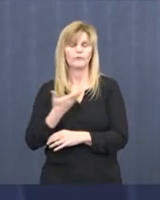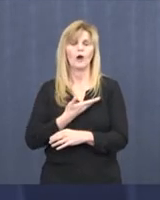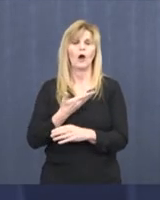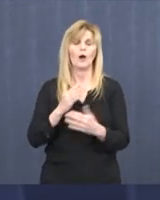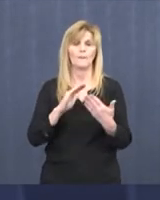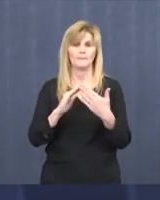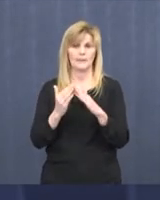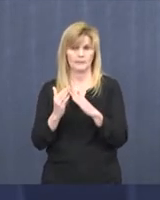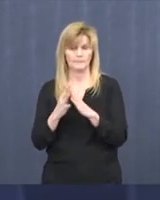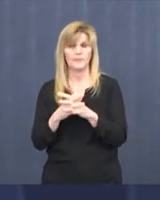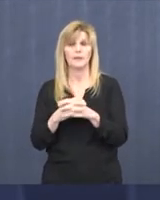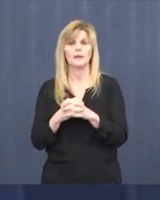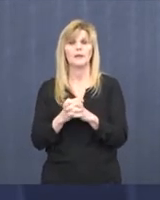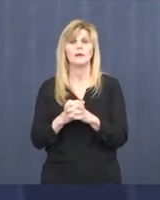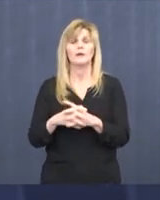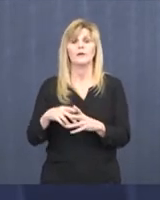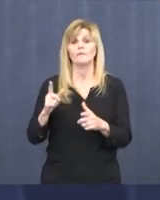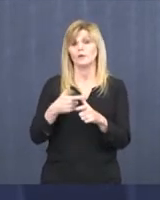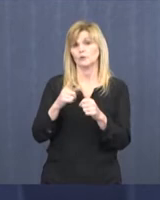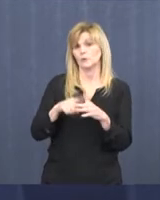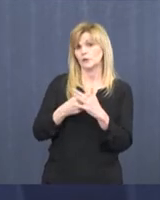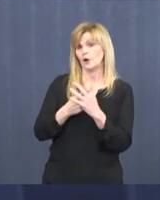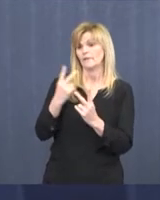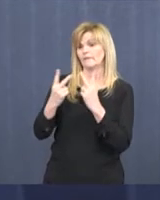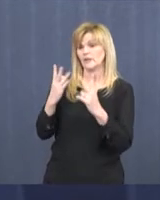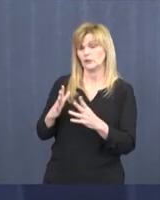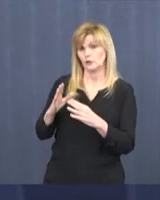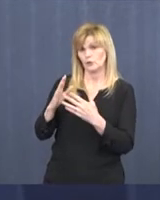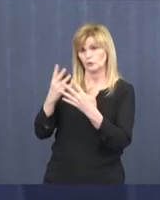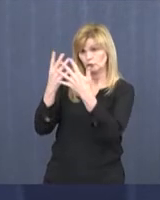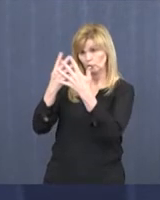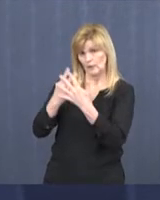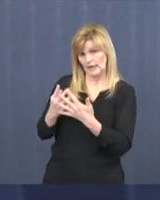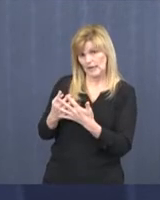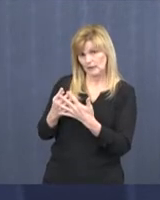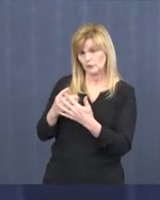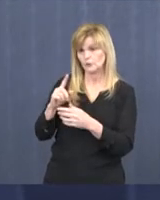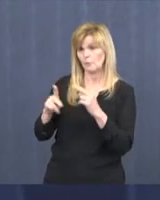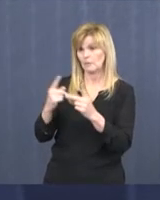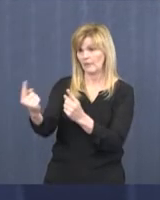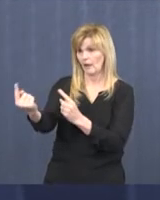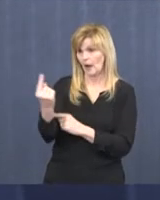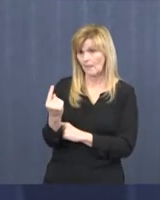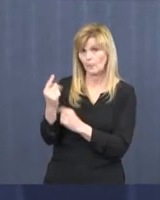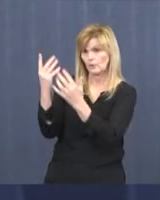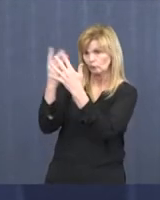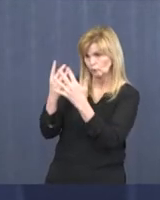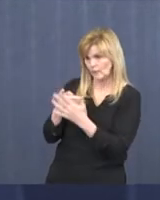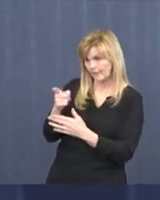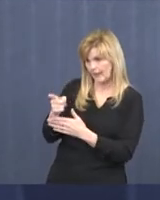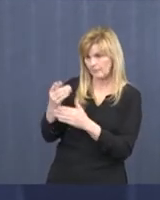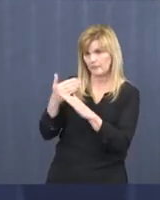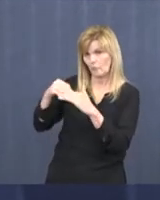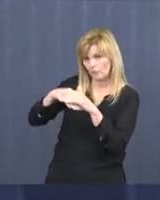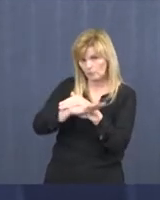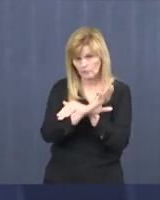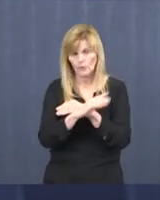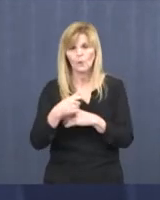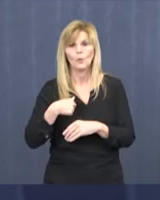Early on, we adopted visitor screenings to keep safe our most vulnerable patients. We've increasingly